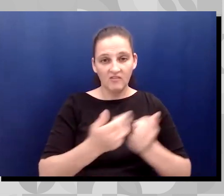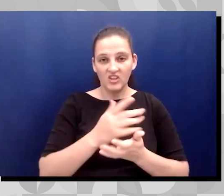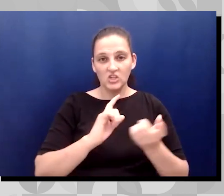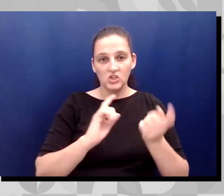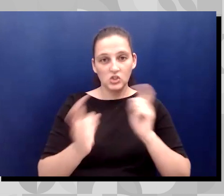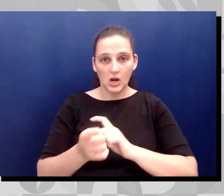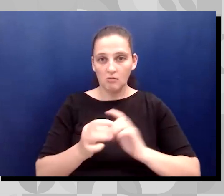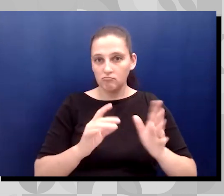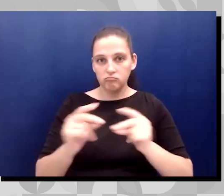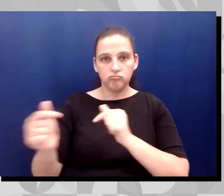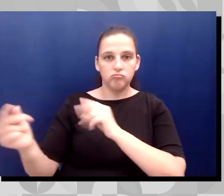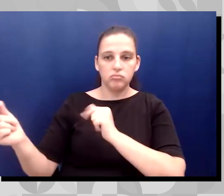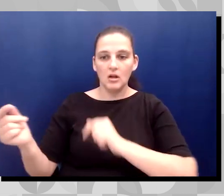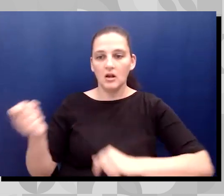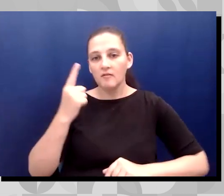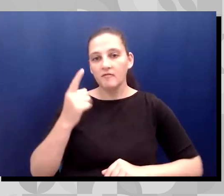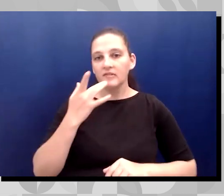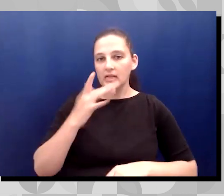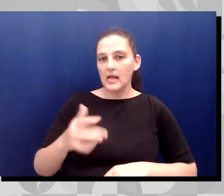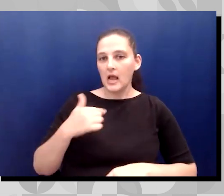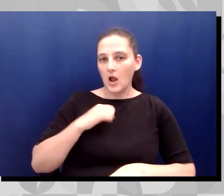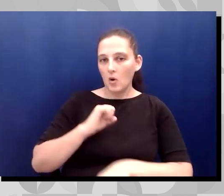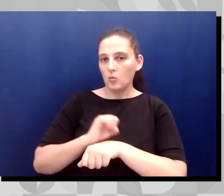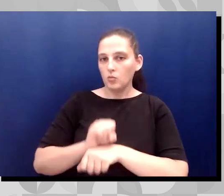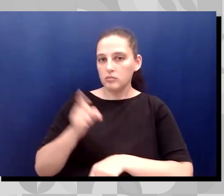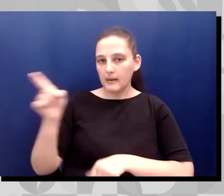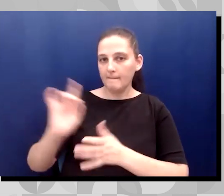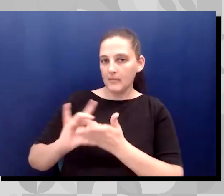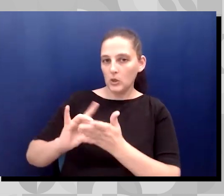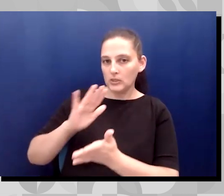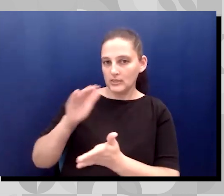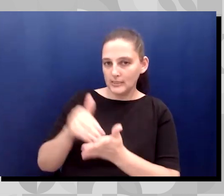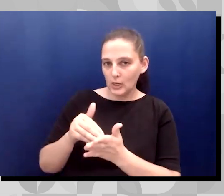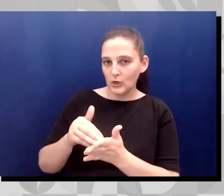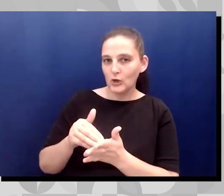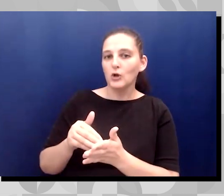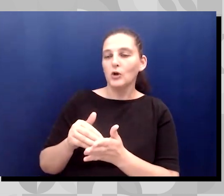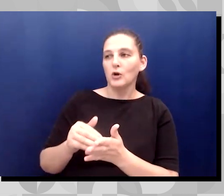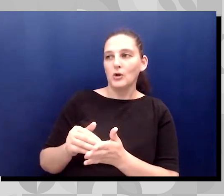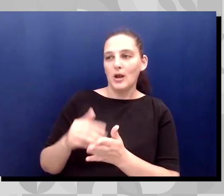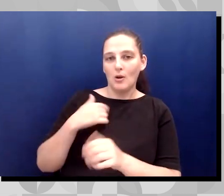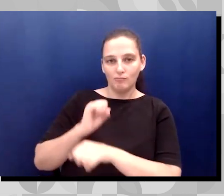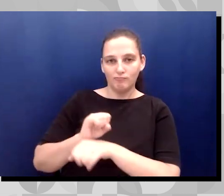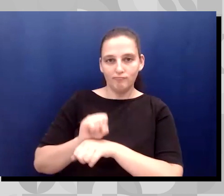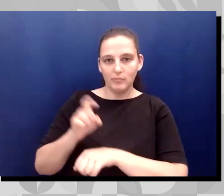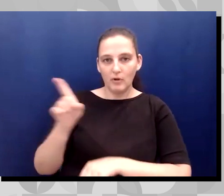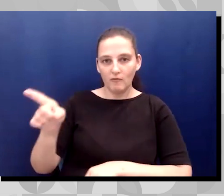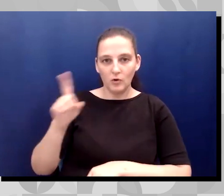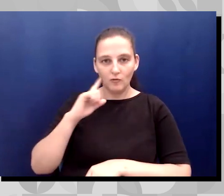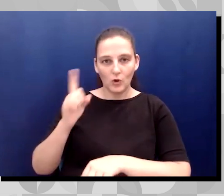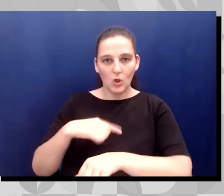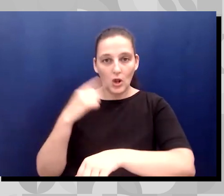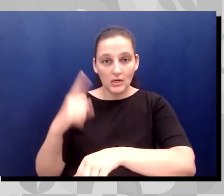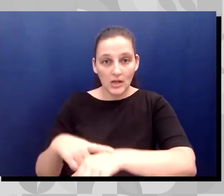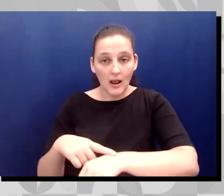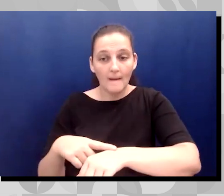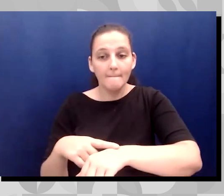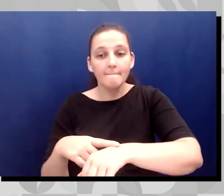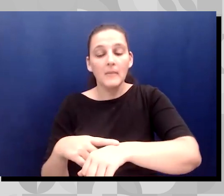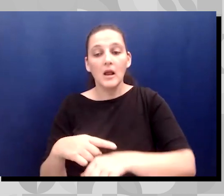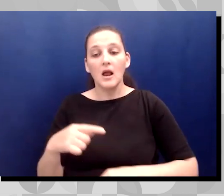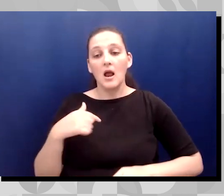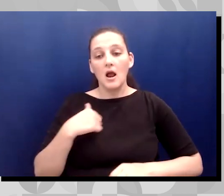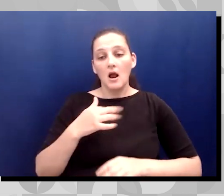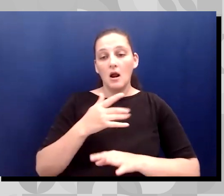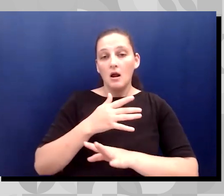Eisenhower Medical Center for quite some time. And, uh, by the time I ended there just before I was